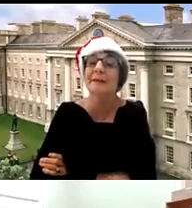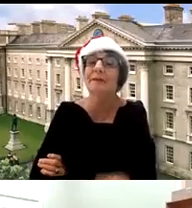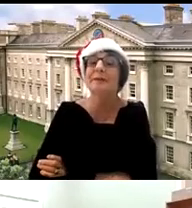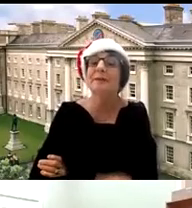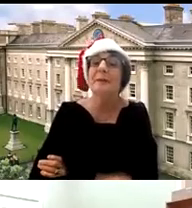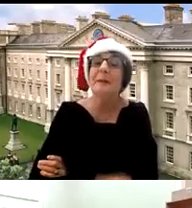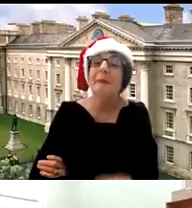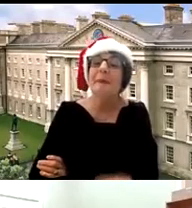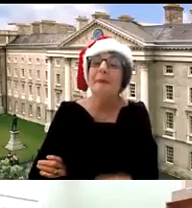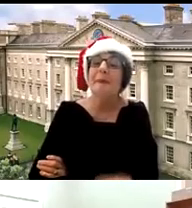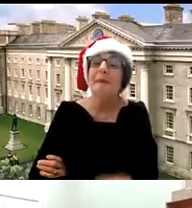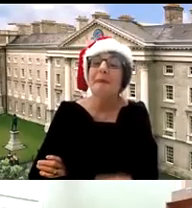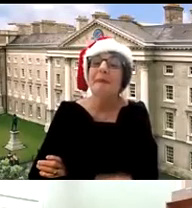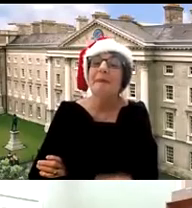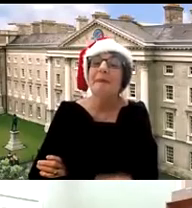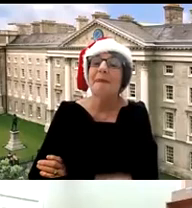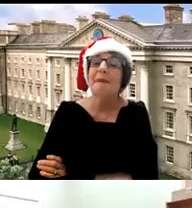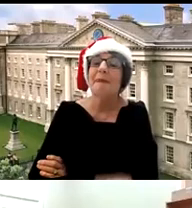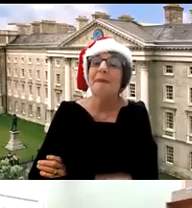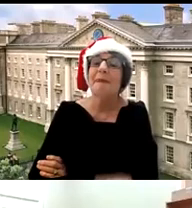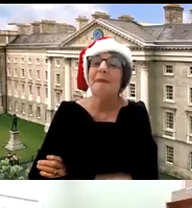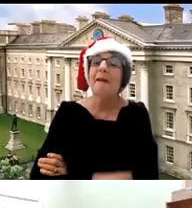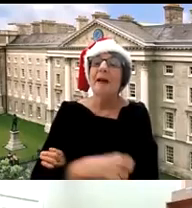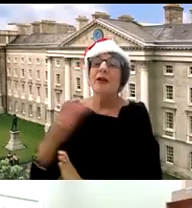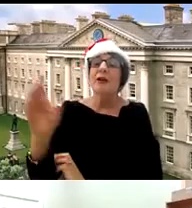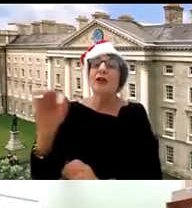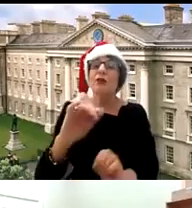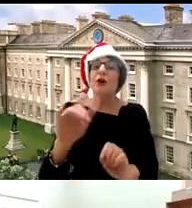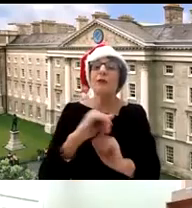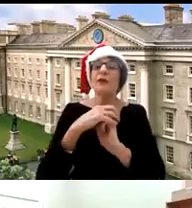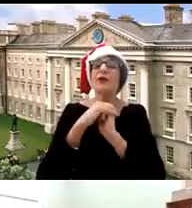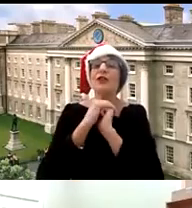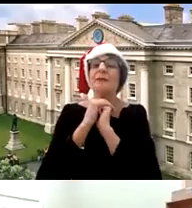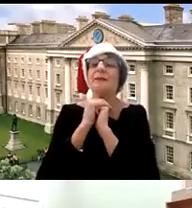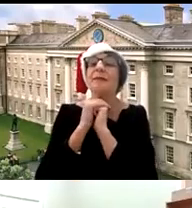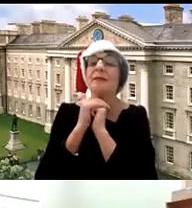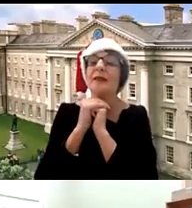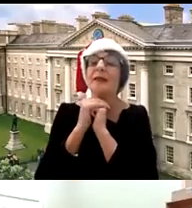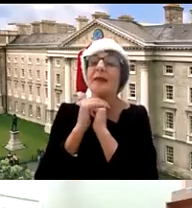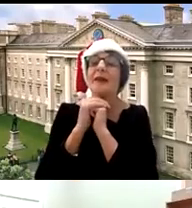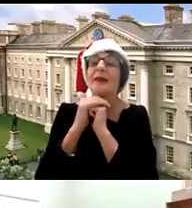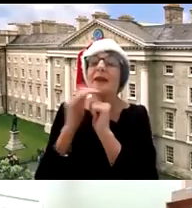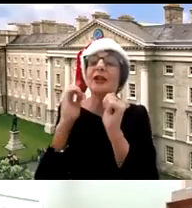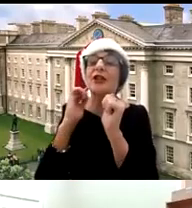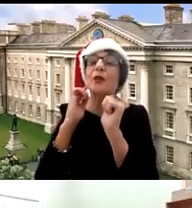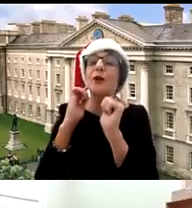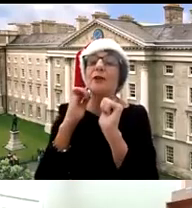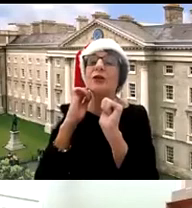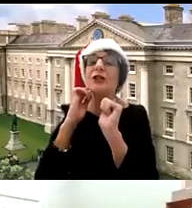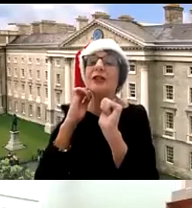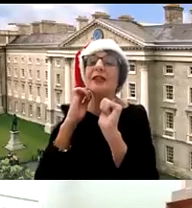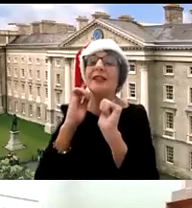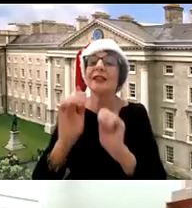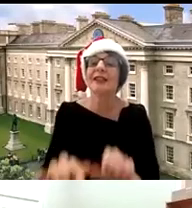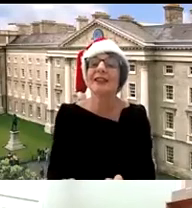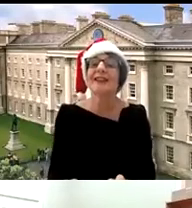care you need to unmute you need to unmute